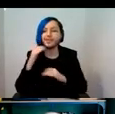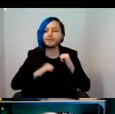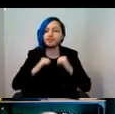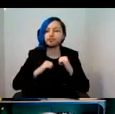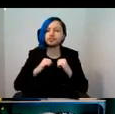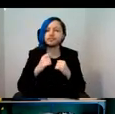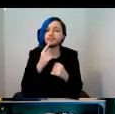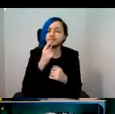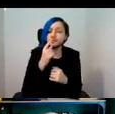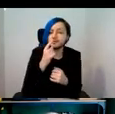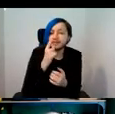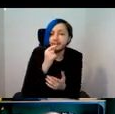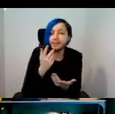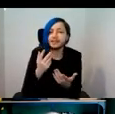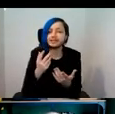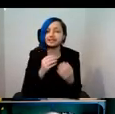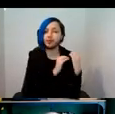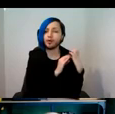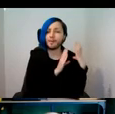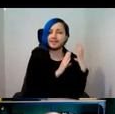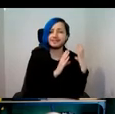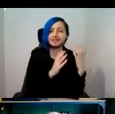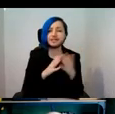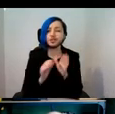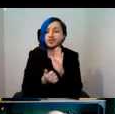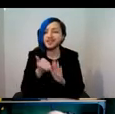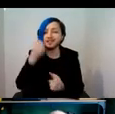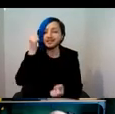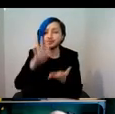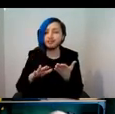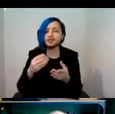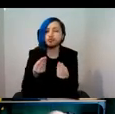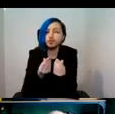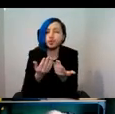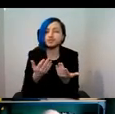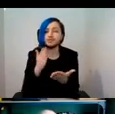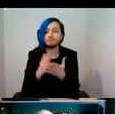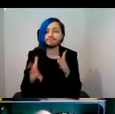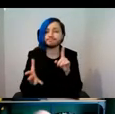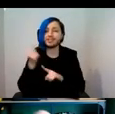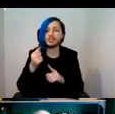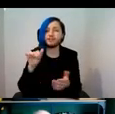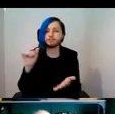capacity. In other words, skills, experience and resources to achieve the kind of collecting.